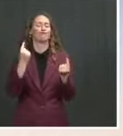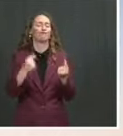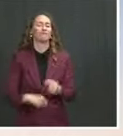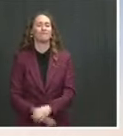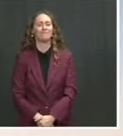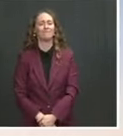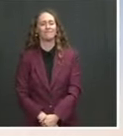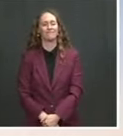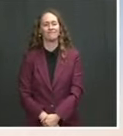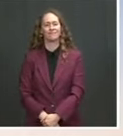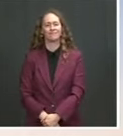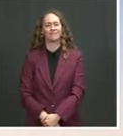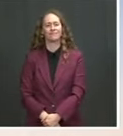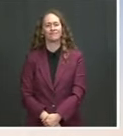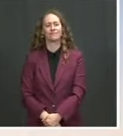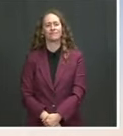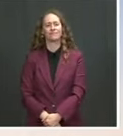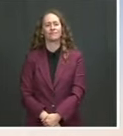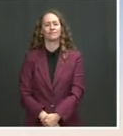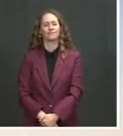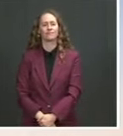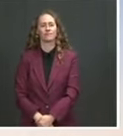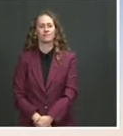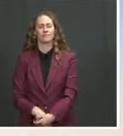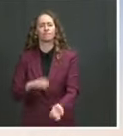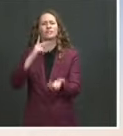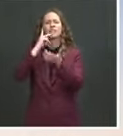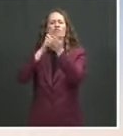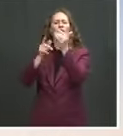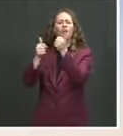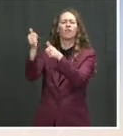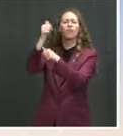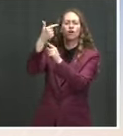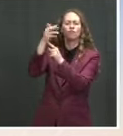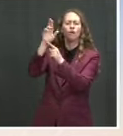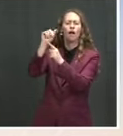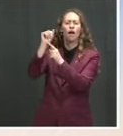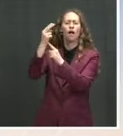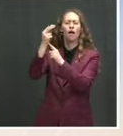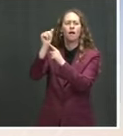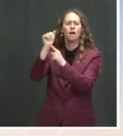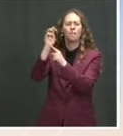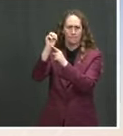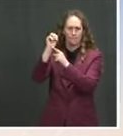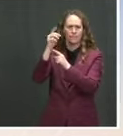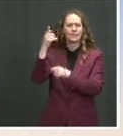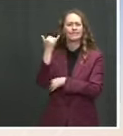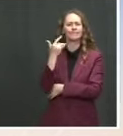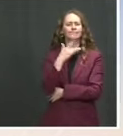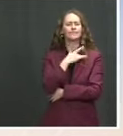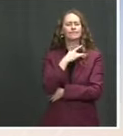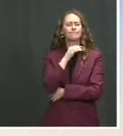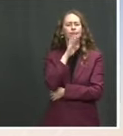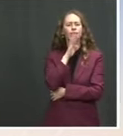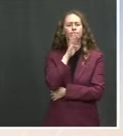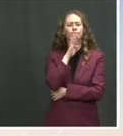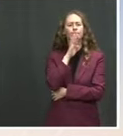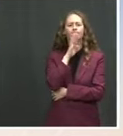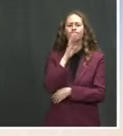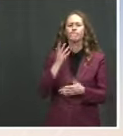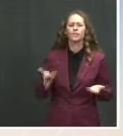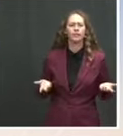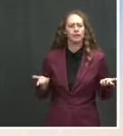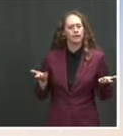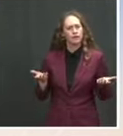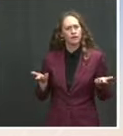a pathway for a bipartisan deal hadn't come to fruition yet. Does the President share that frustration at this point? Well, I would say the